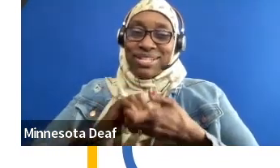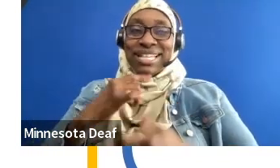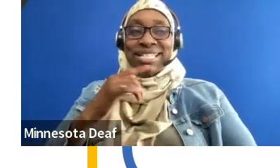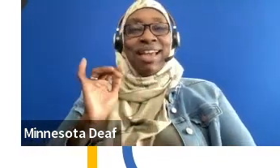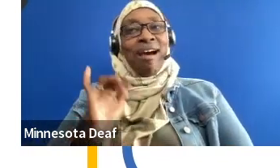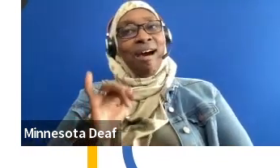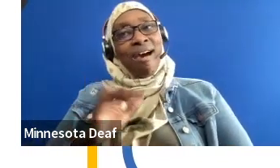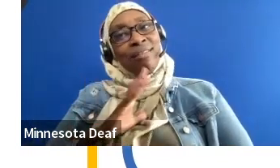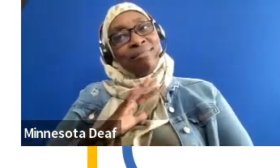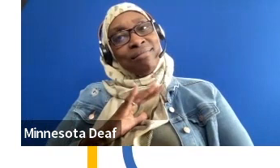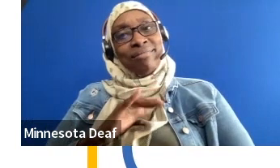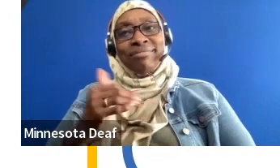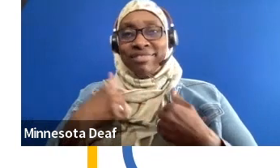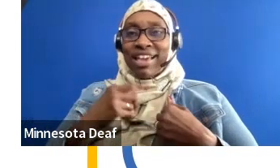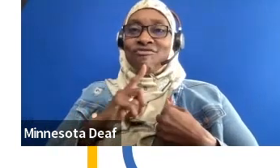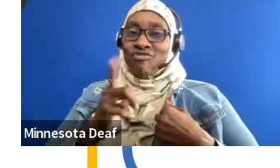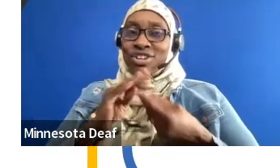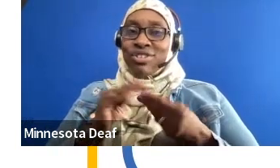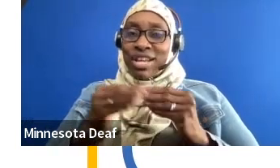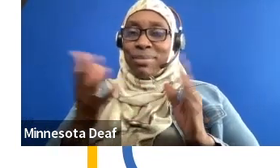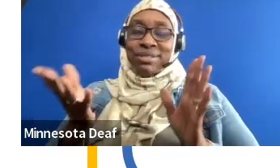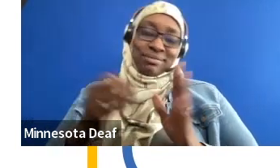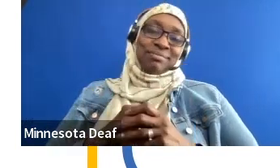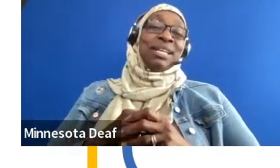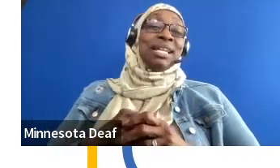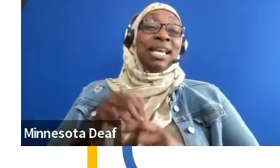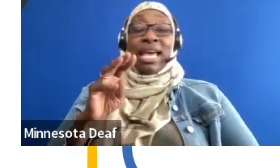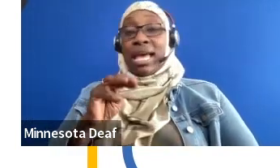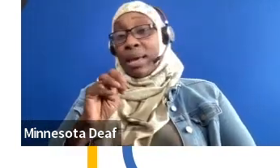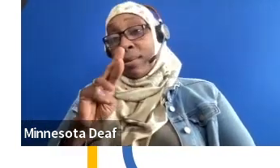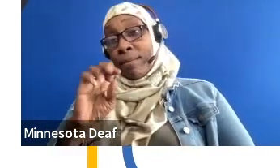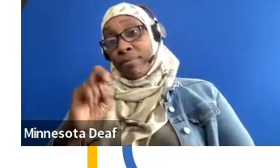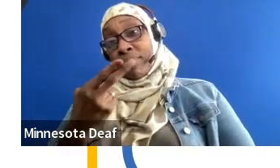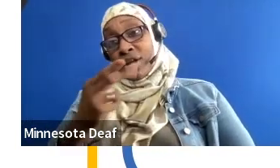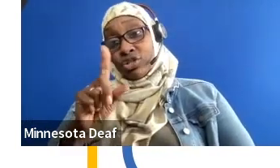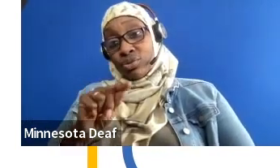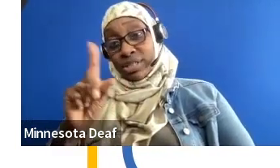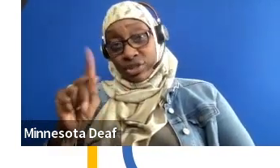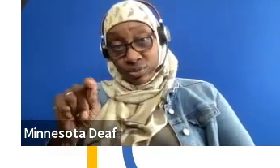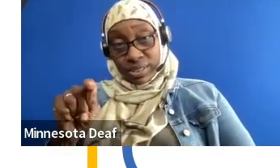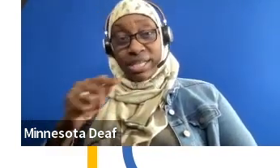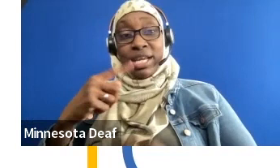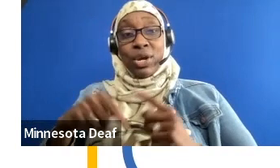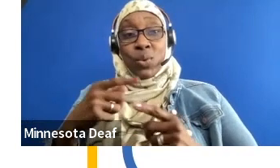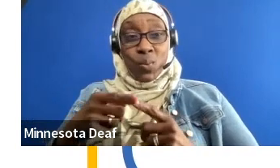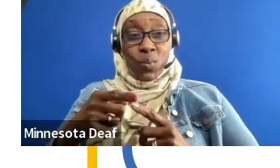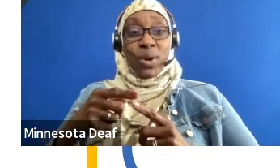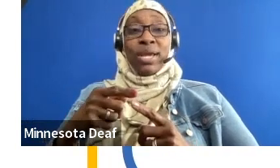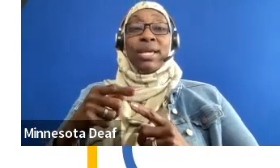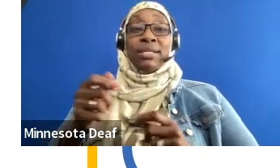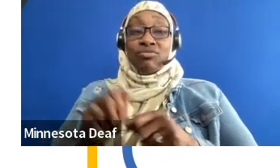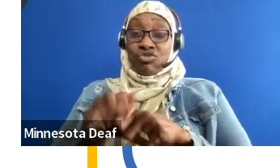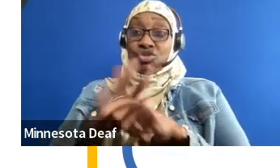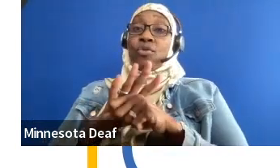you, right? But in March 2020, when the big COVID hit, we have transitioned all of our programs to be